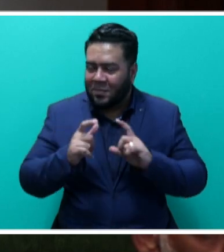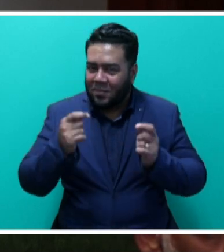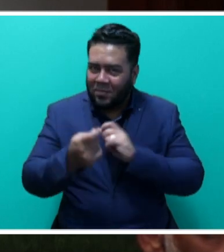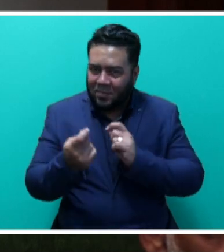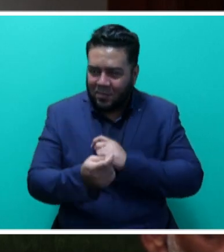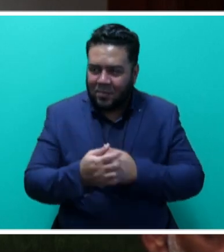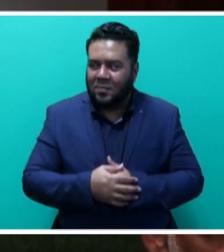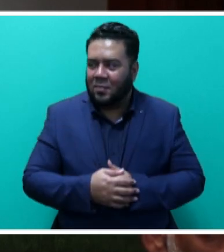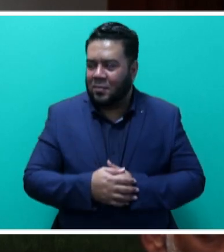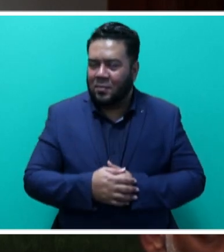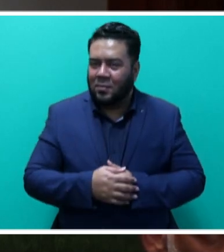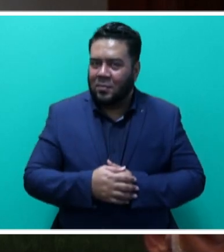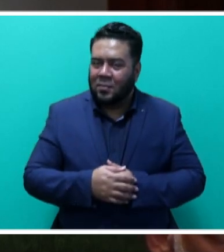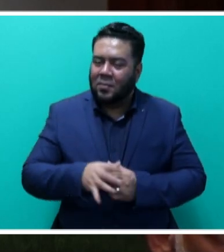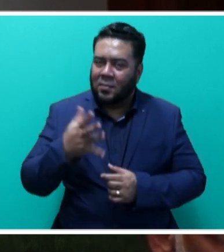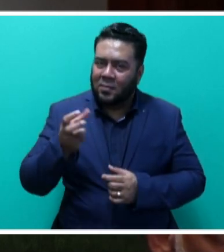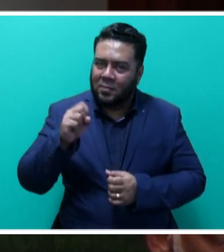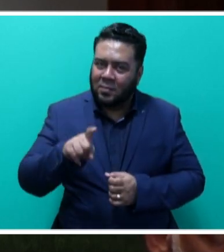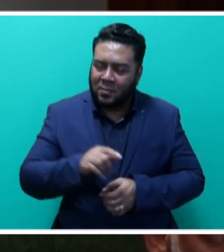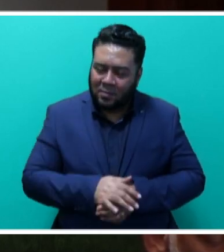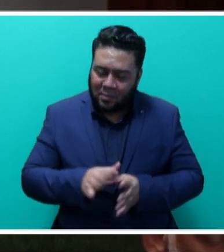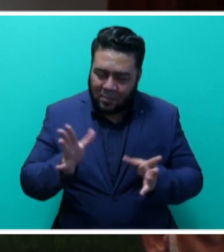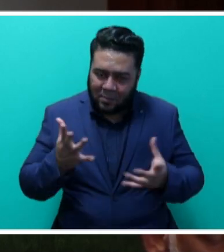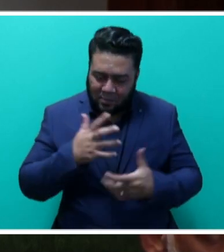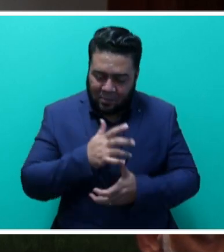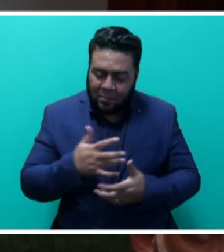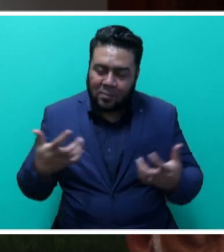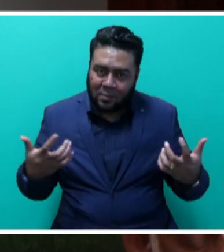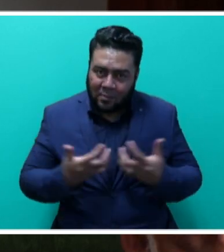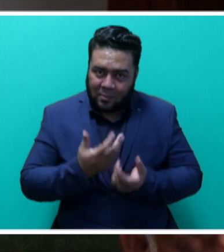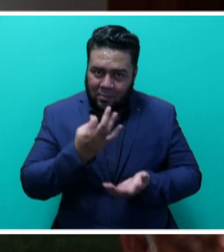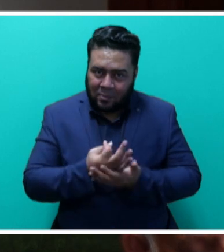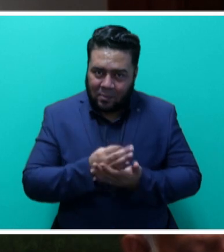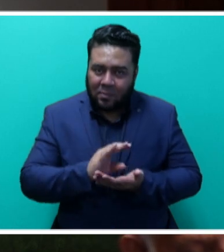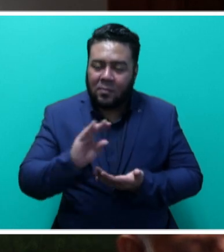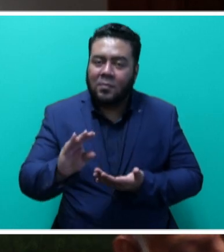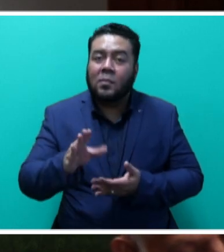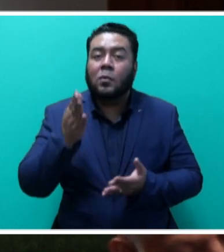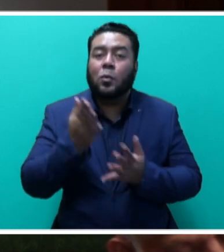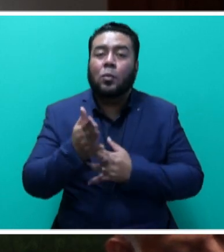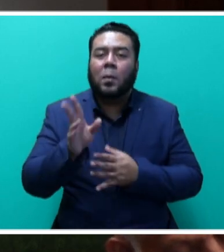UNFCCC Adaptation Fund, through the Pacific Community.